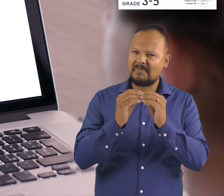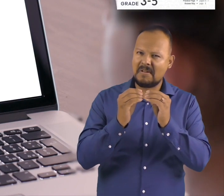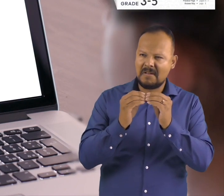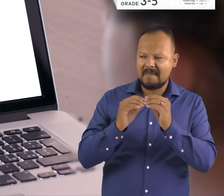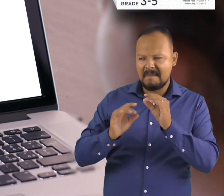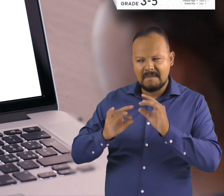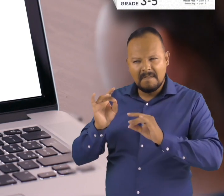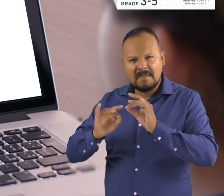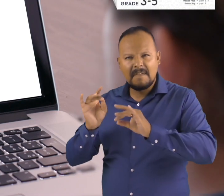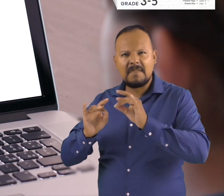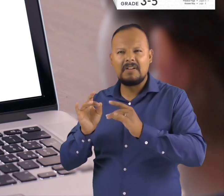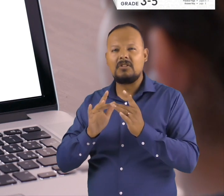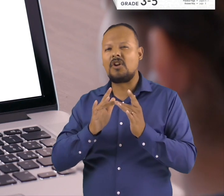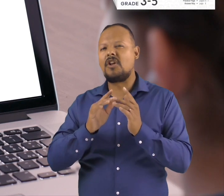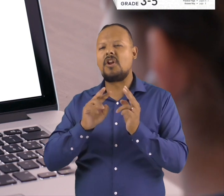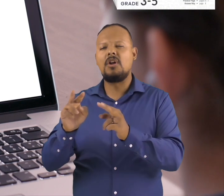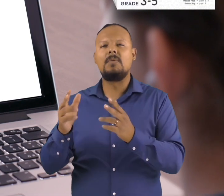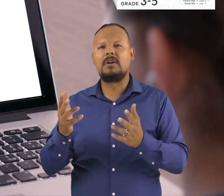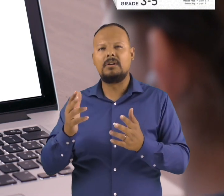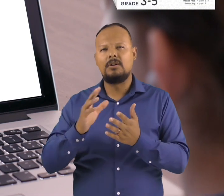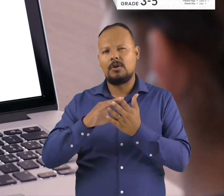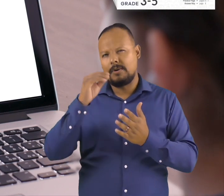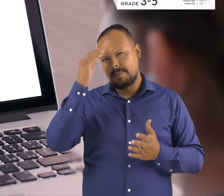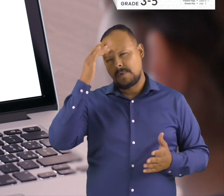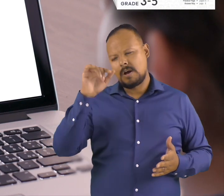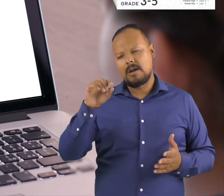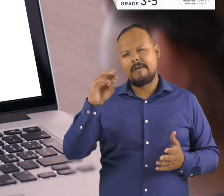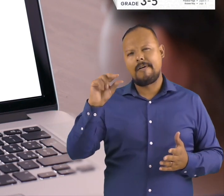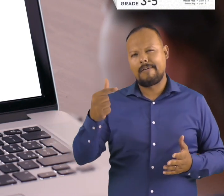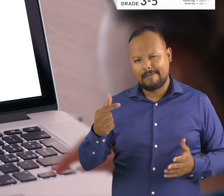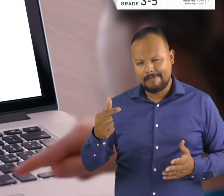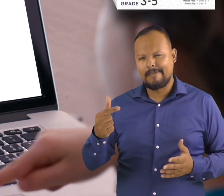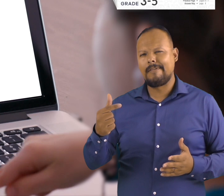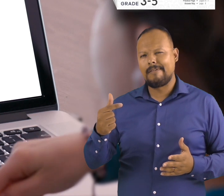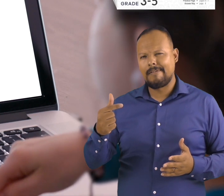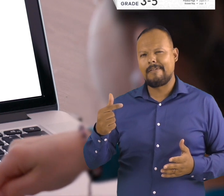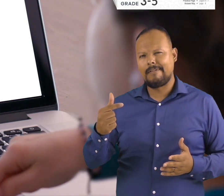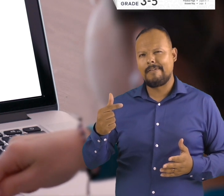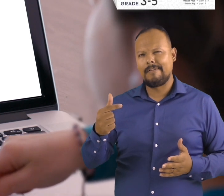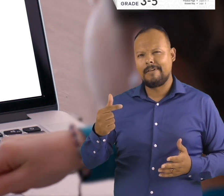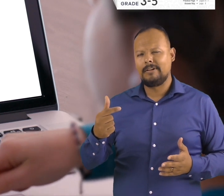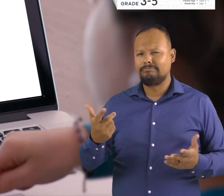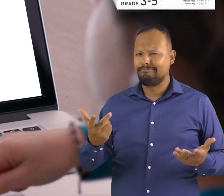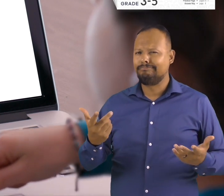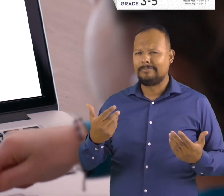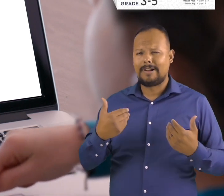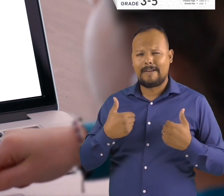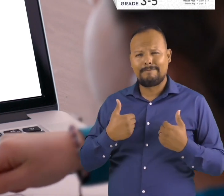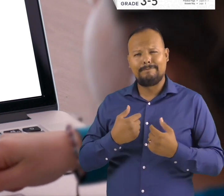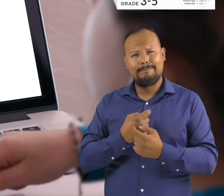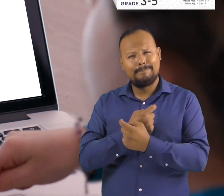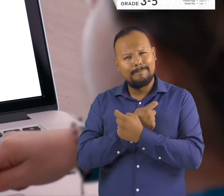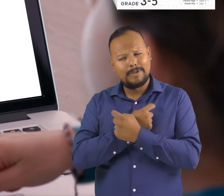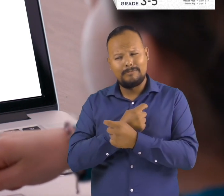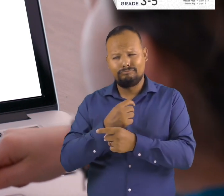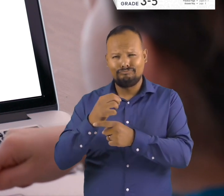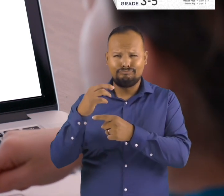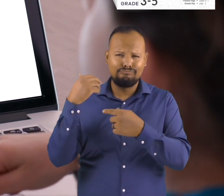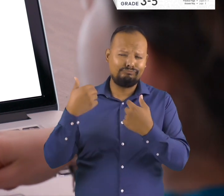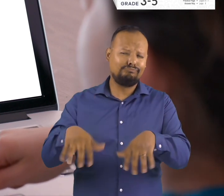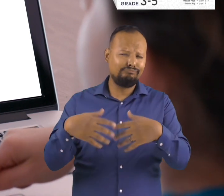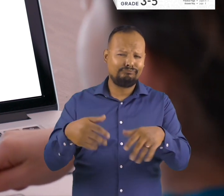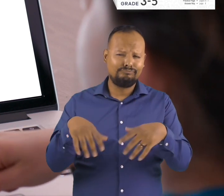this lesson, check out even more on our website, learnbright.org, and have a bat